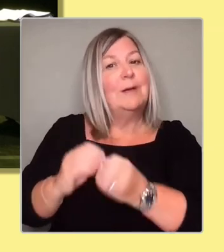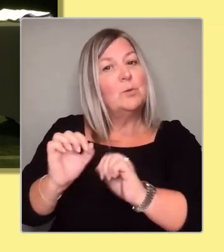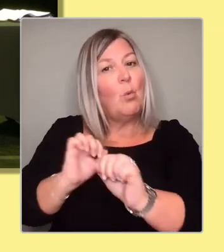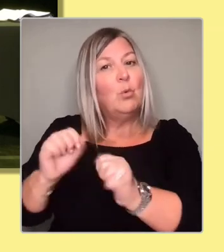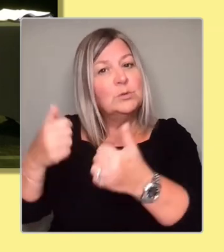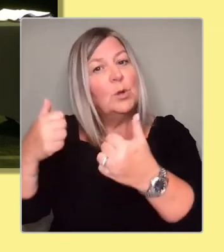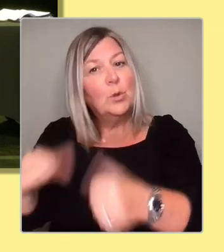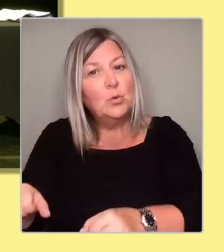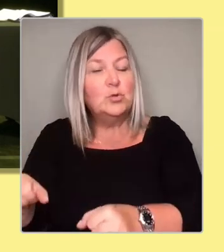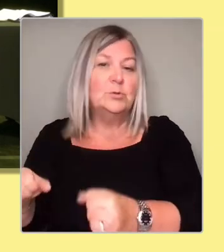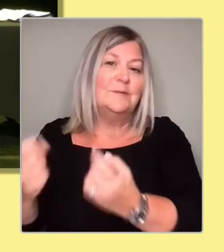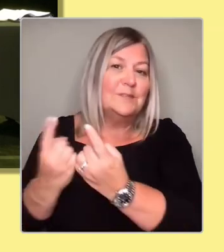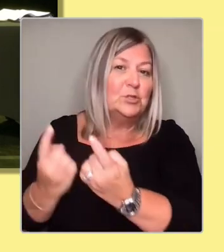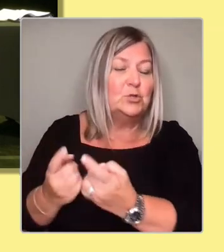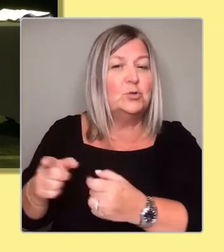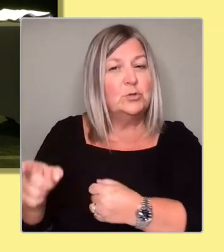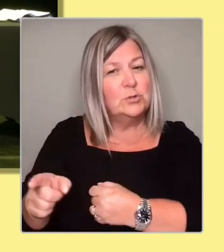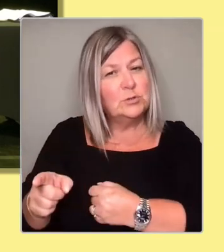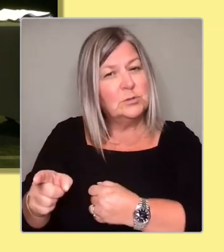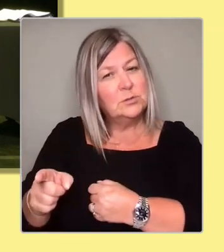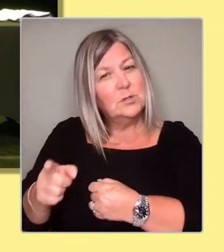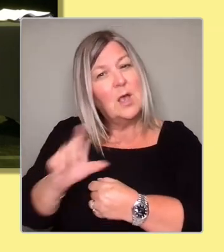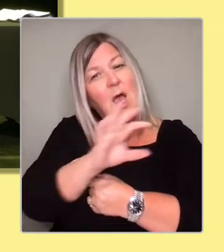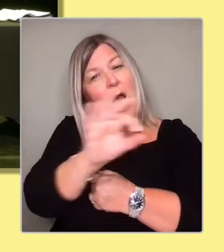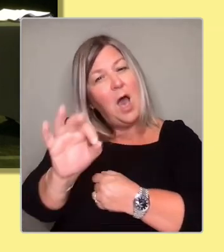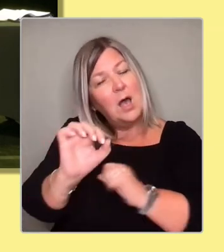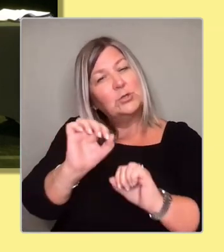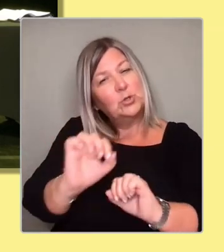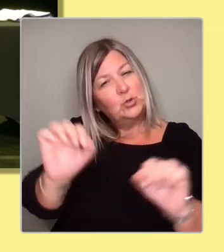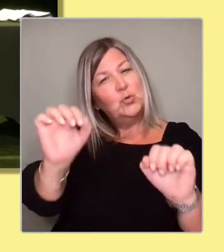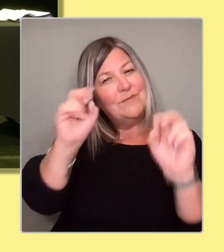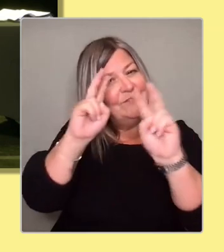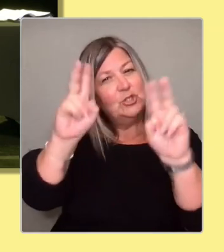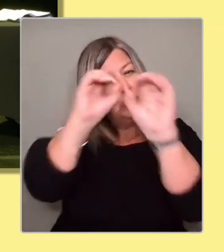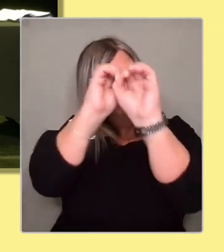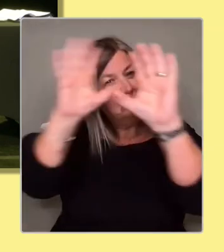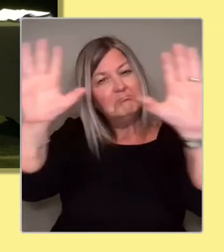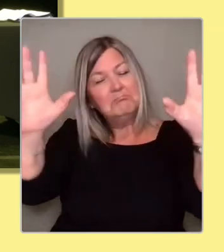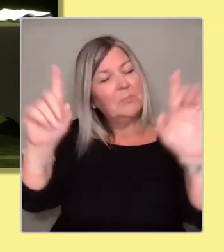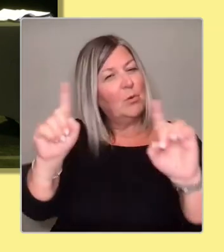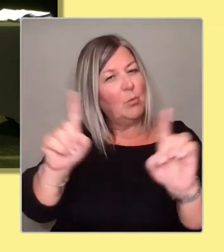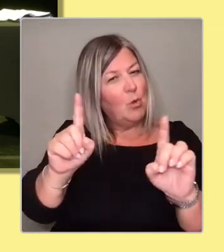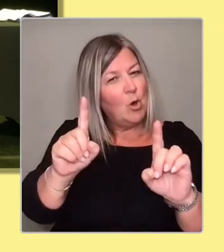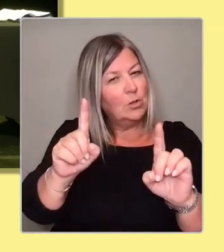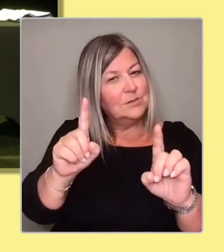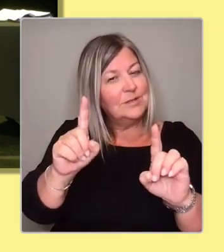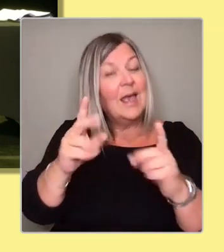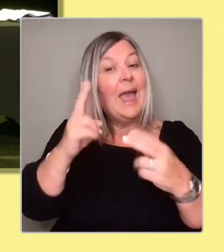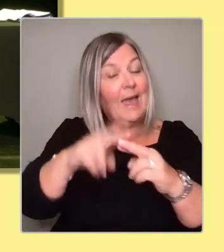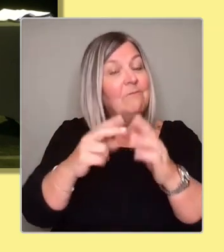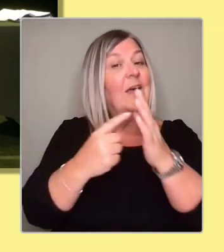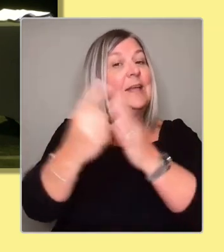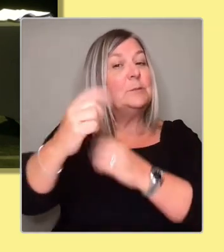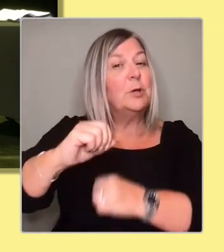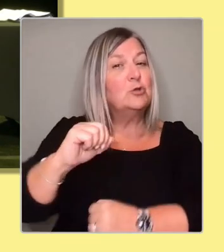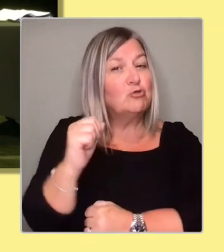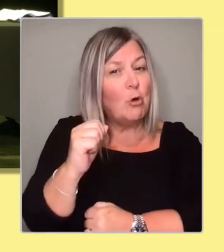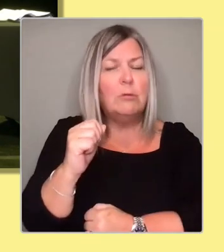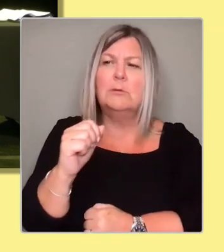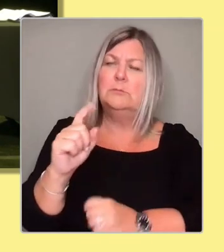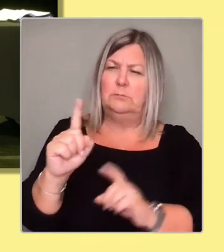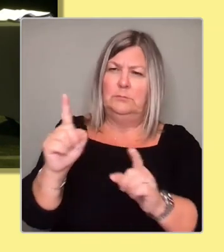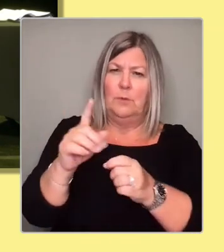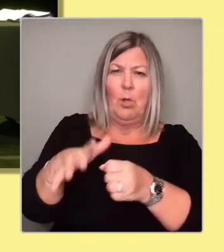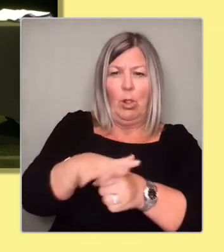vision for local government in an independent Scotland? Thanks very much. First to answer this is Ash.